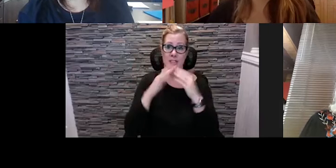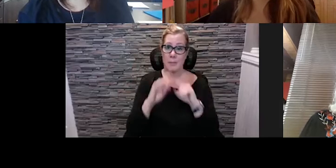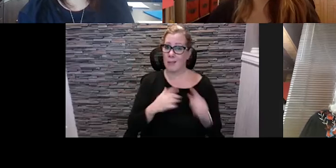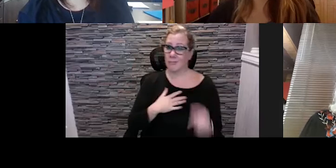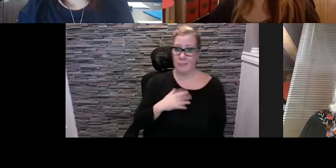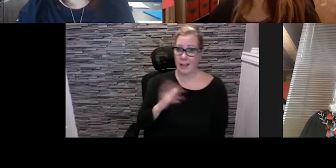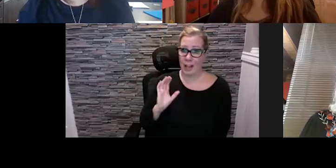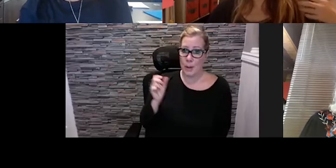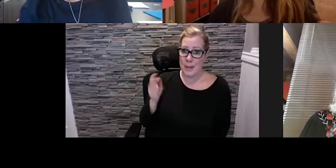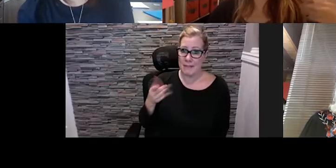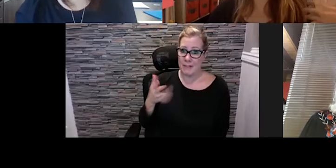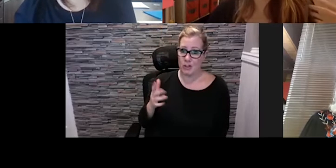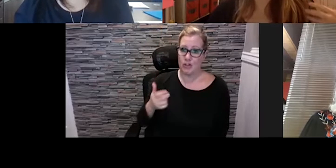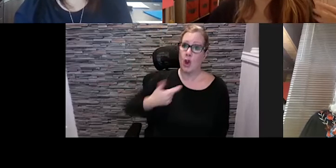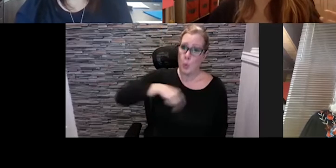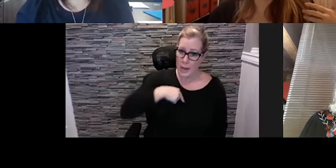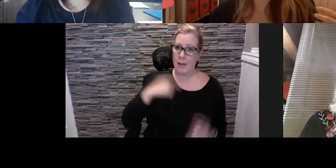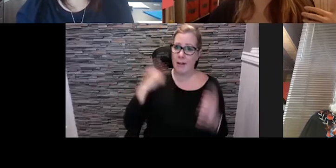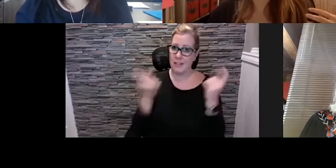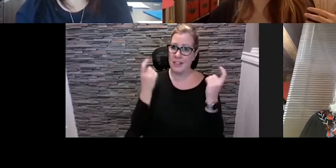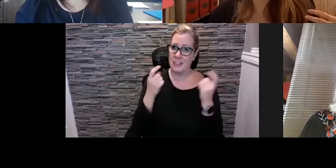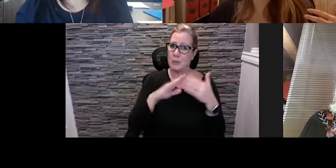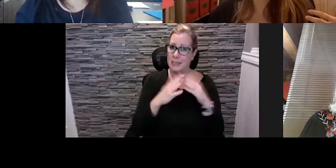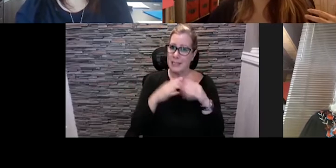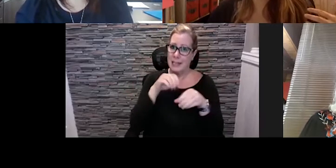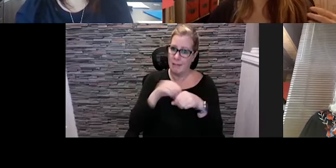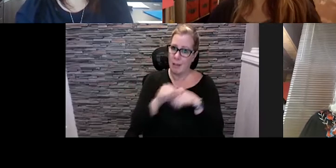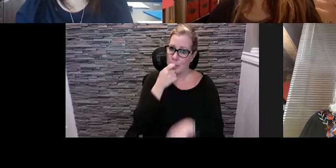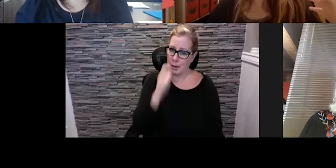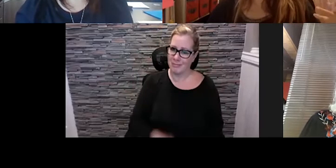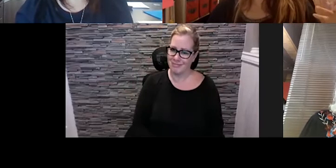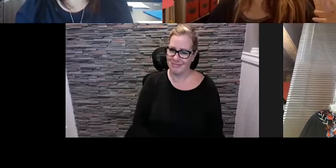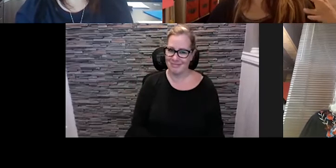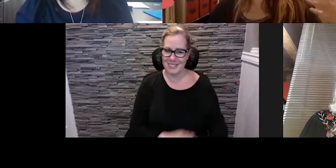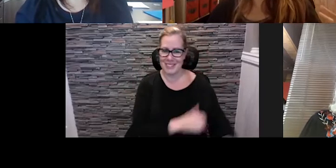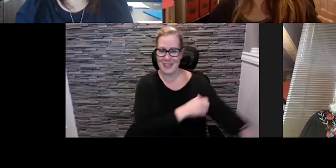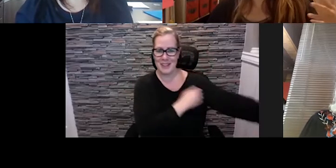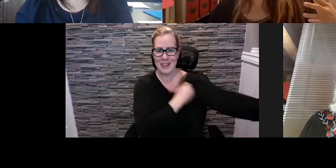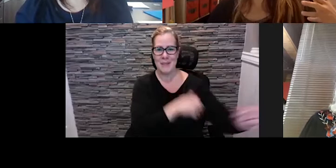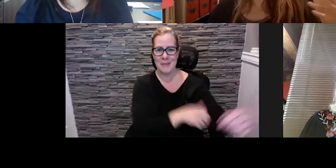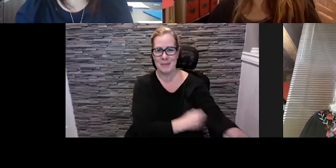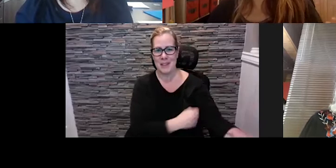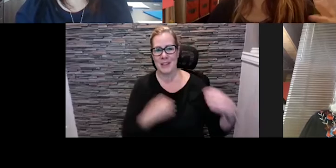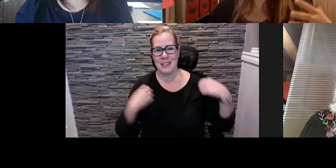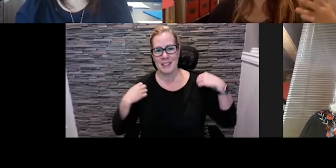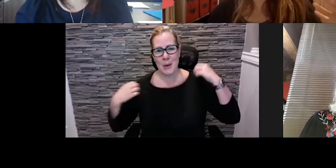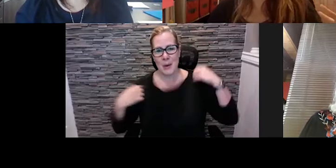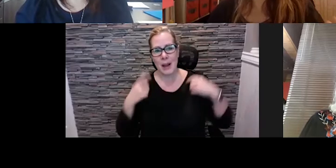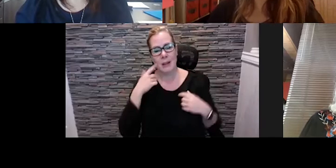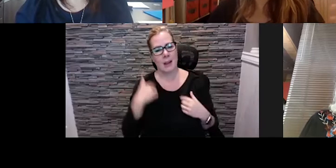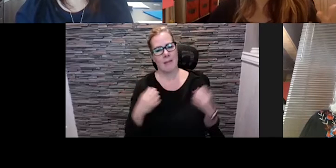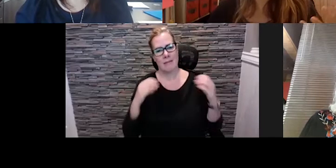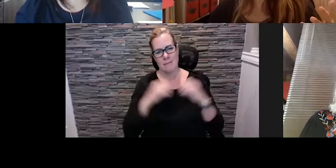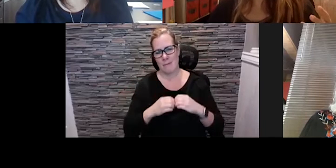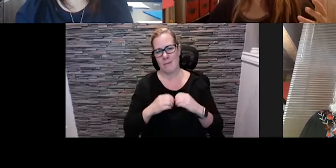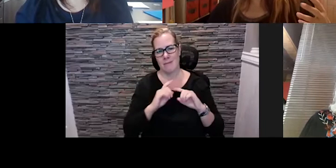we're the festival city in the province so i think there are lots of those kinds of